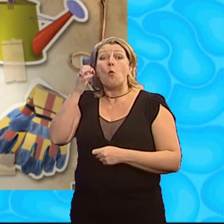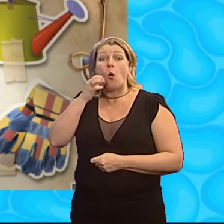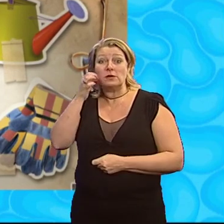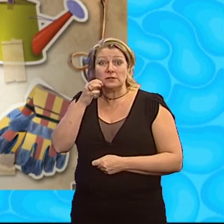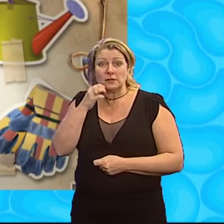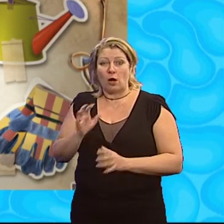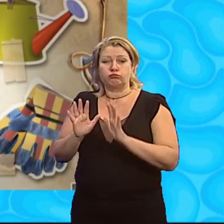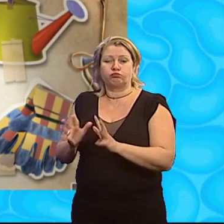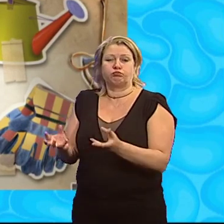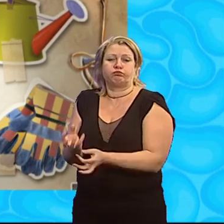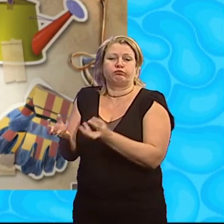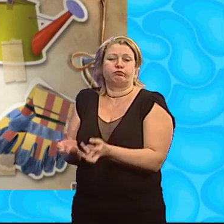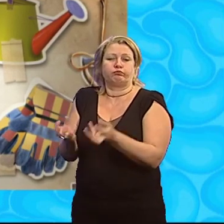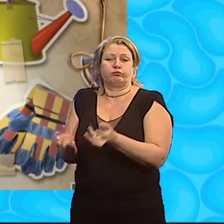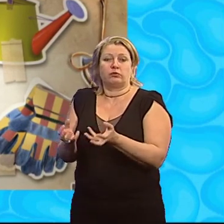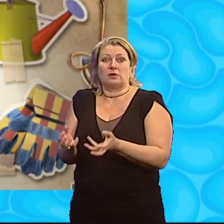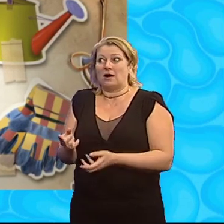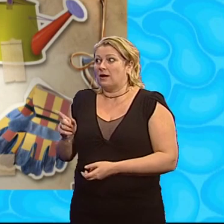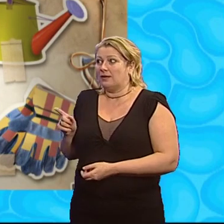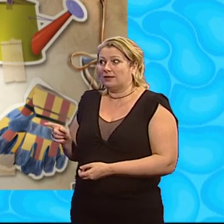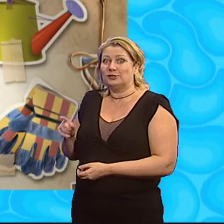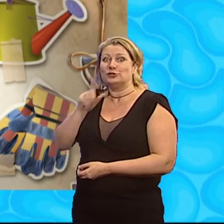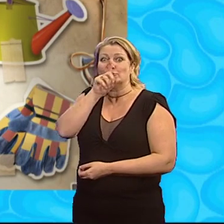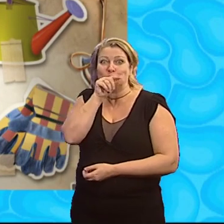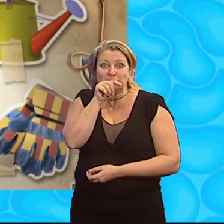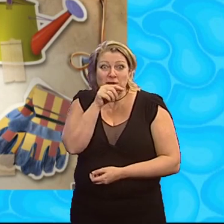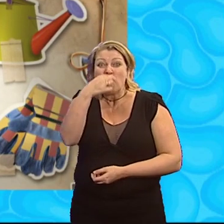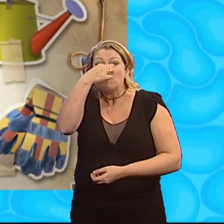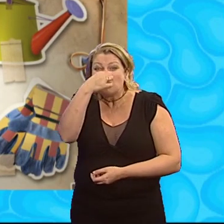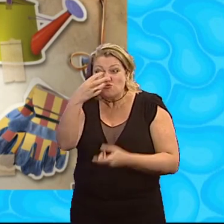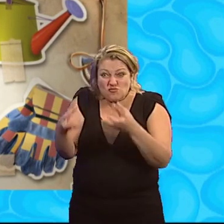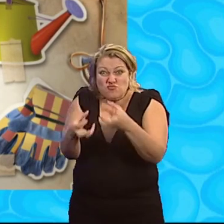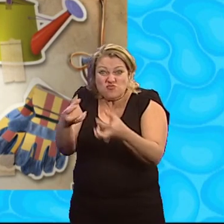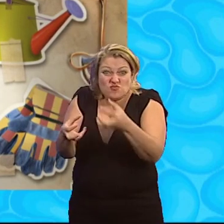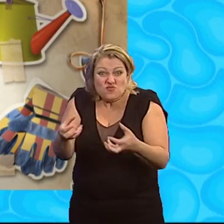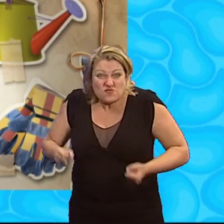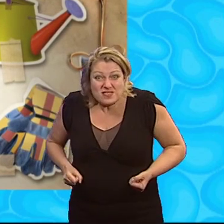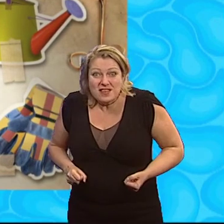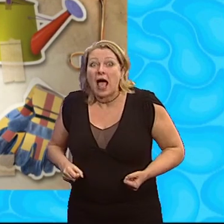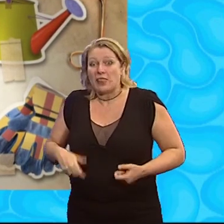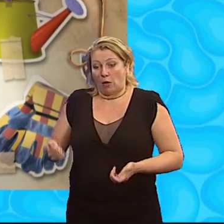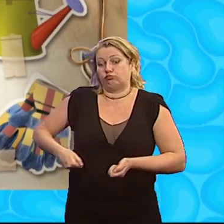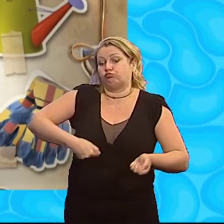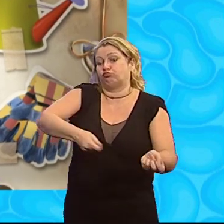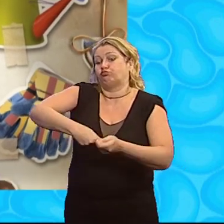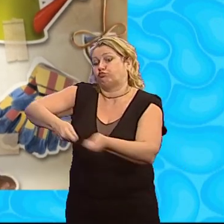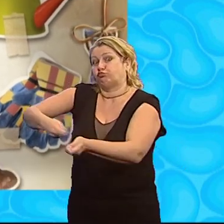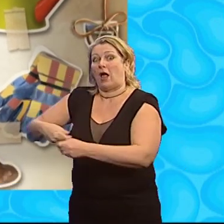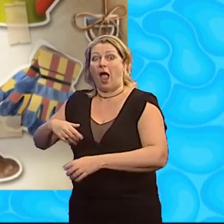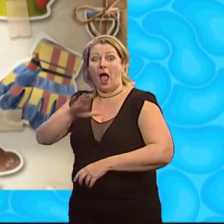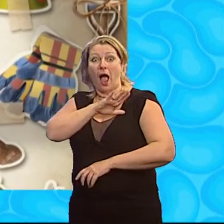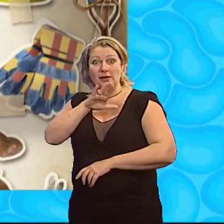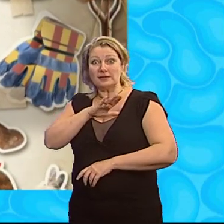Left it to brew And there you go Chicken poo brew I can sprinkle it on my garden